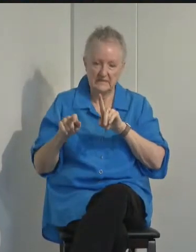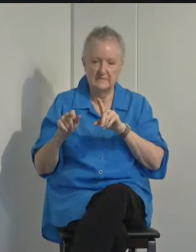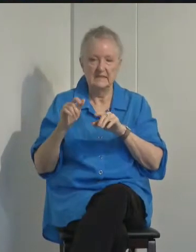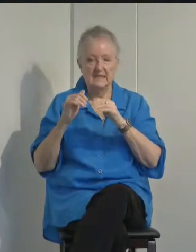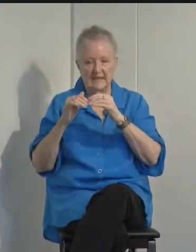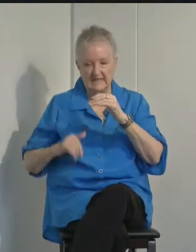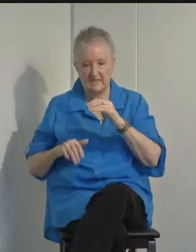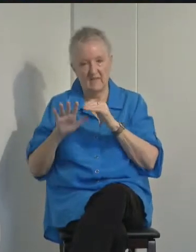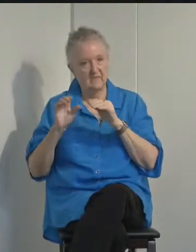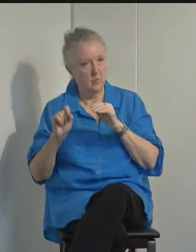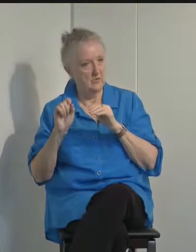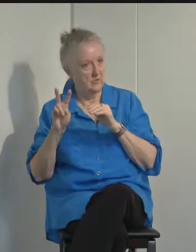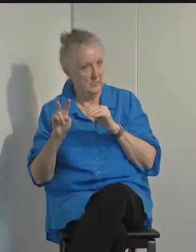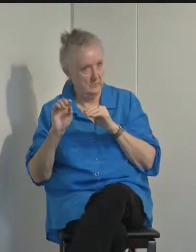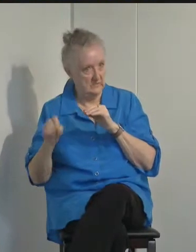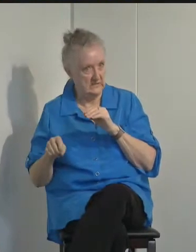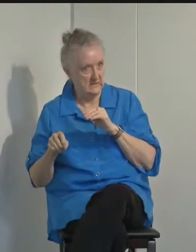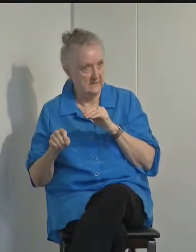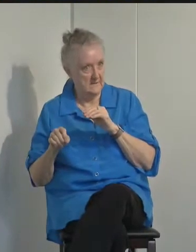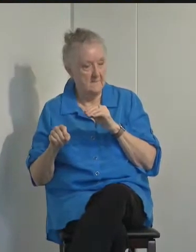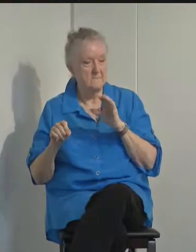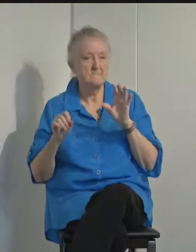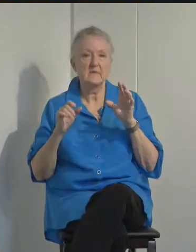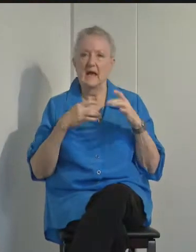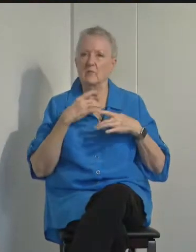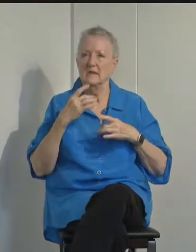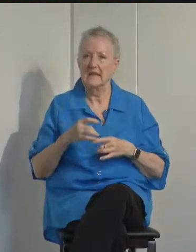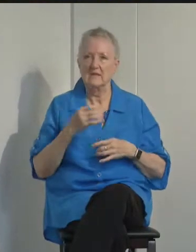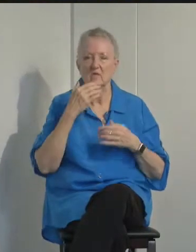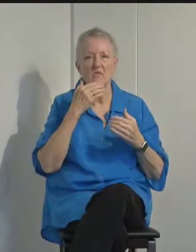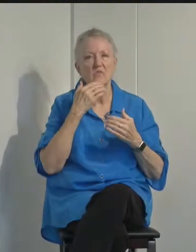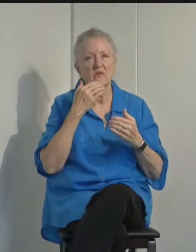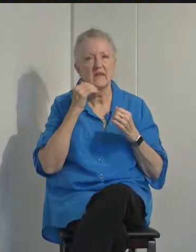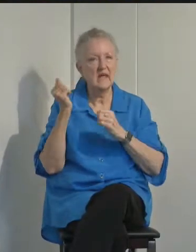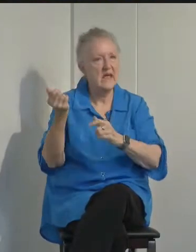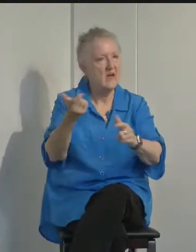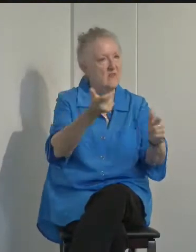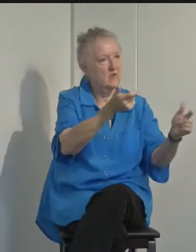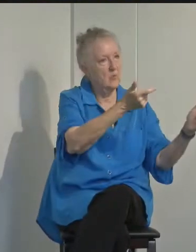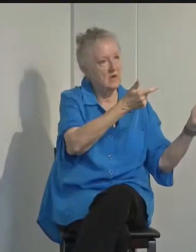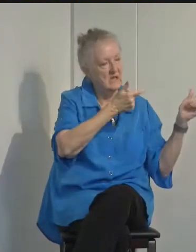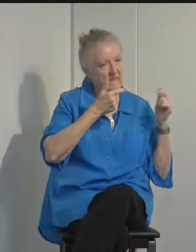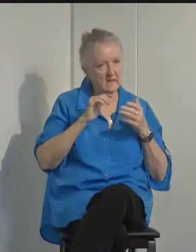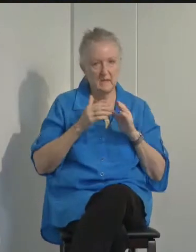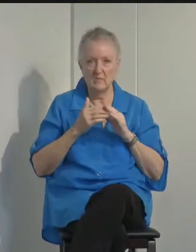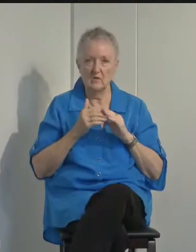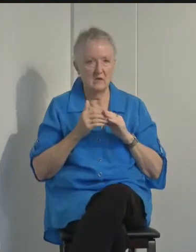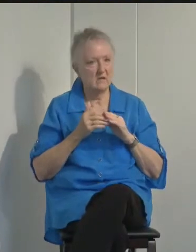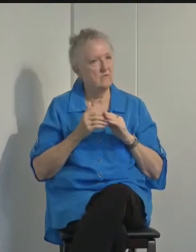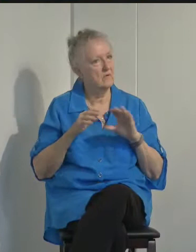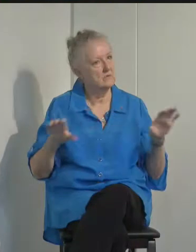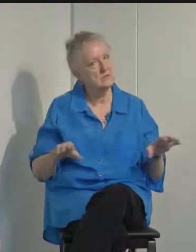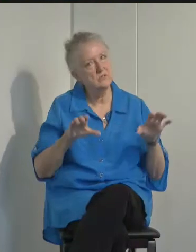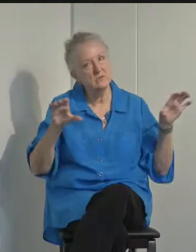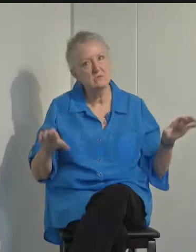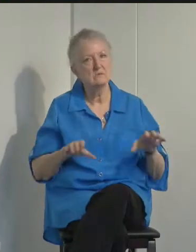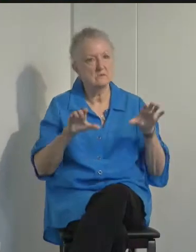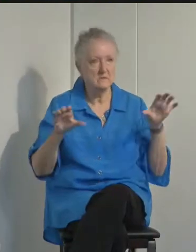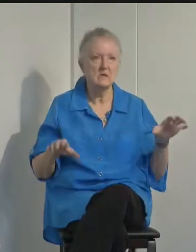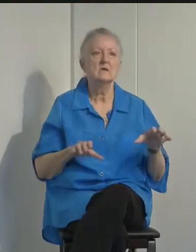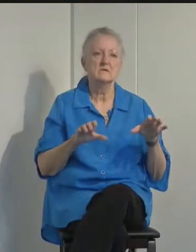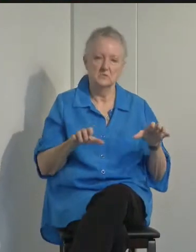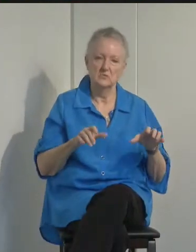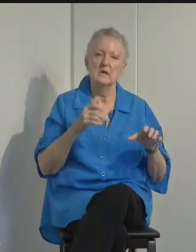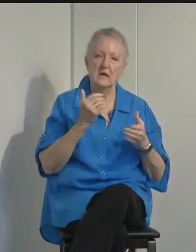less than 5.2 percent. I would like to thank everyone in our community for doing your part to decrease